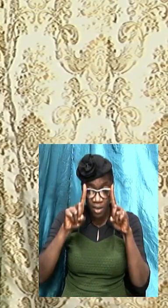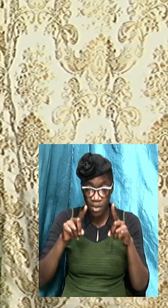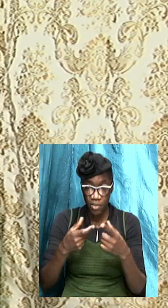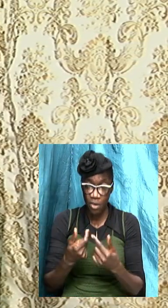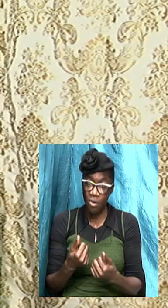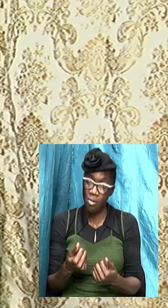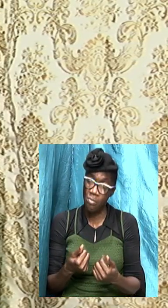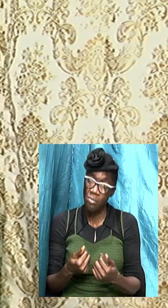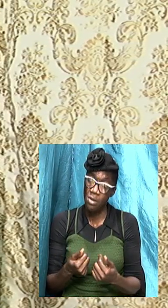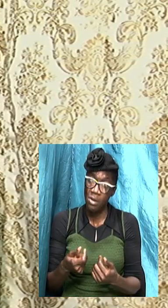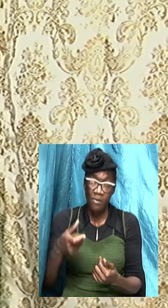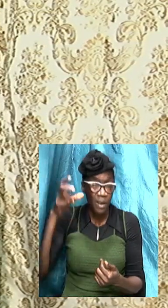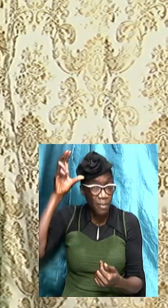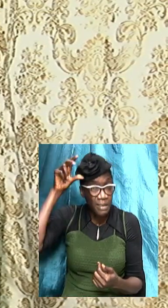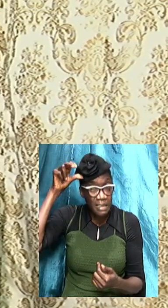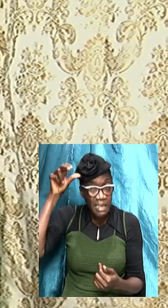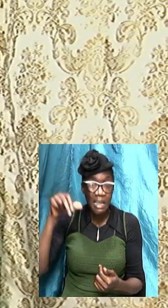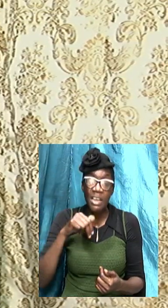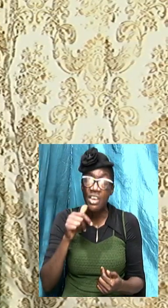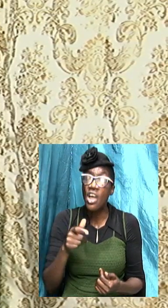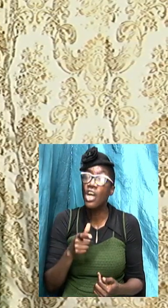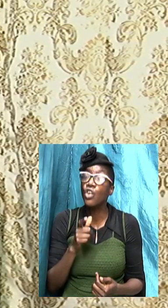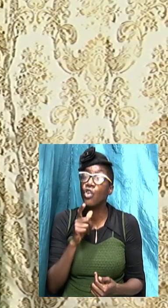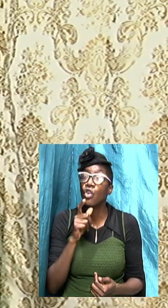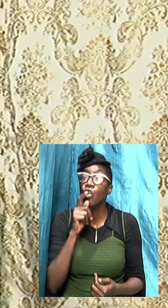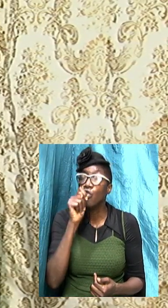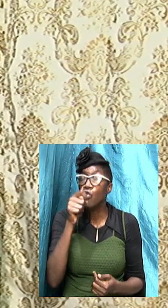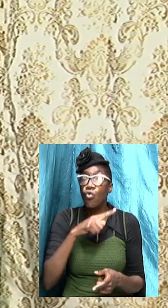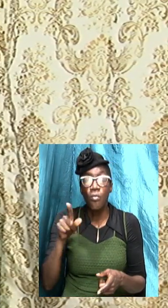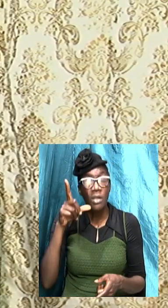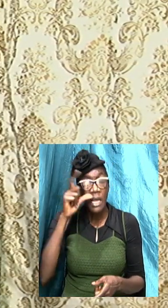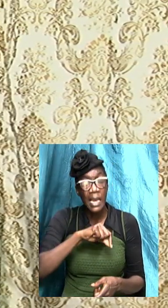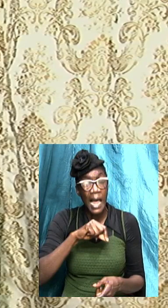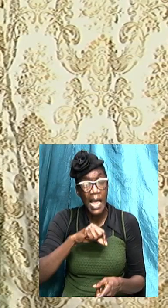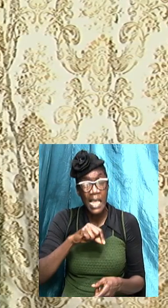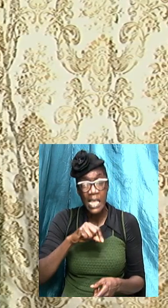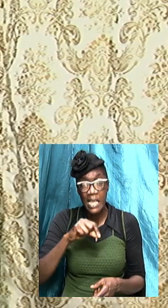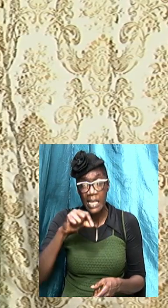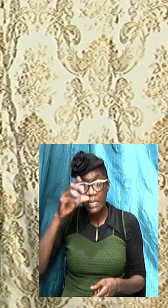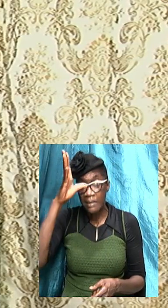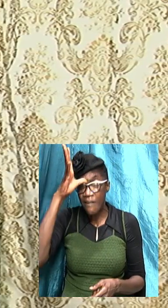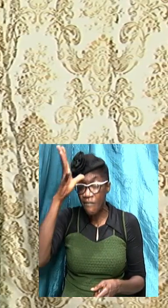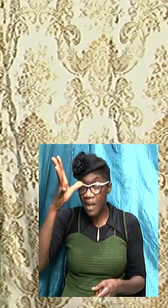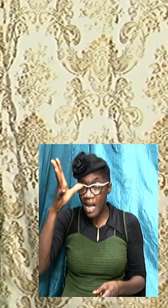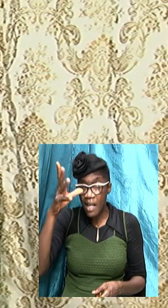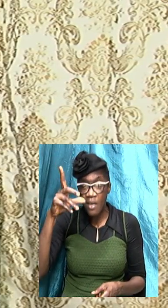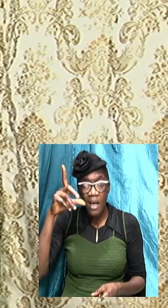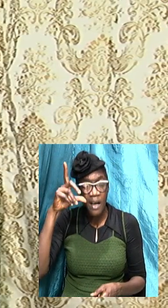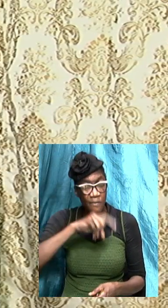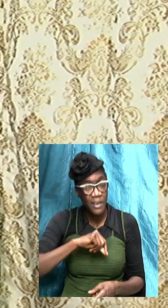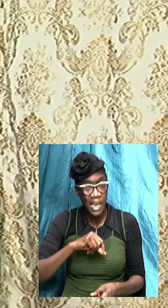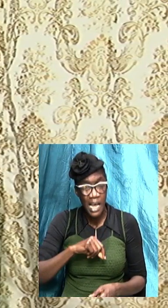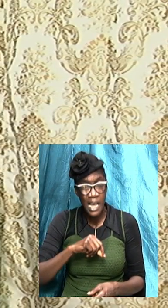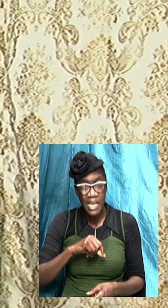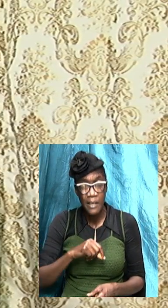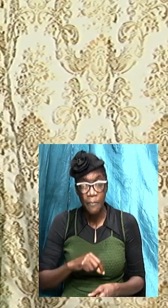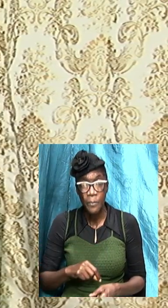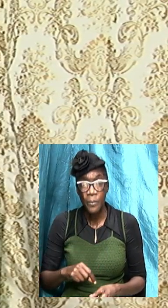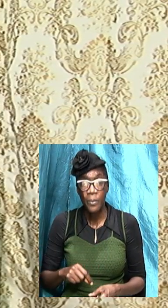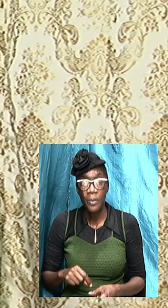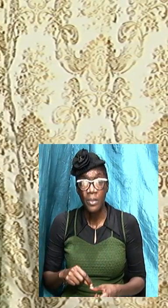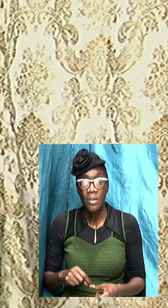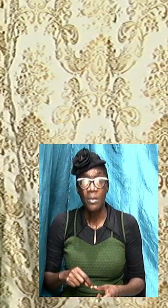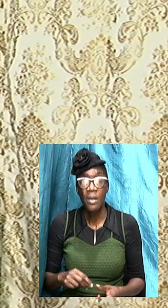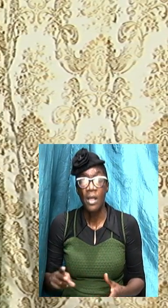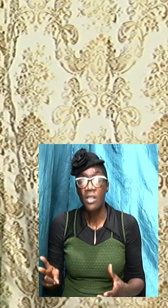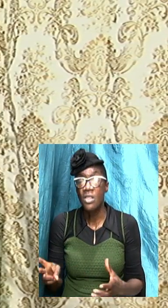not true it's a lie and he is the father of life he leads us down to the third point when we